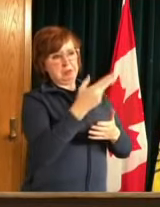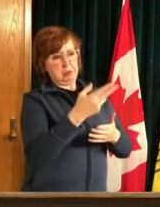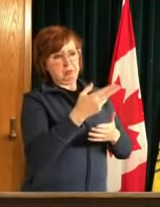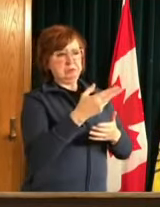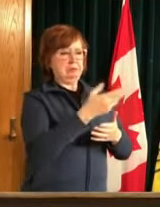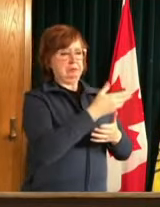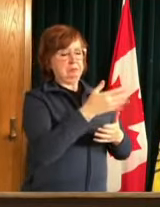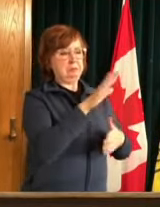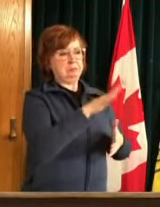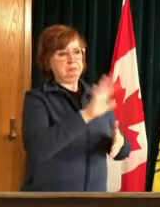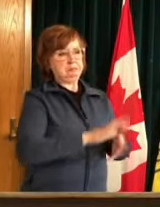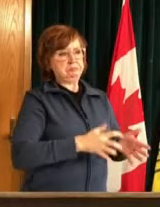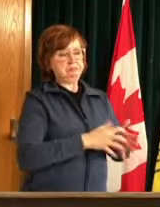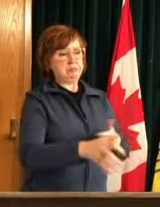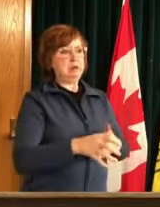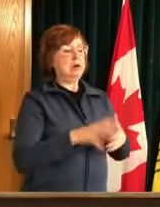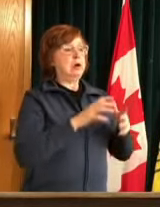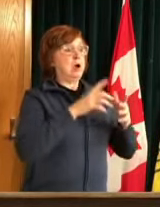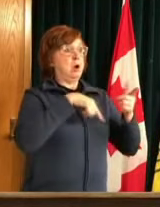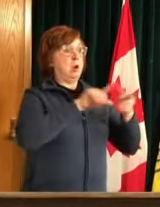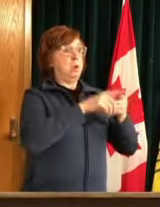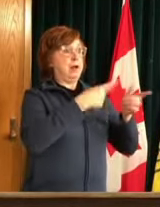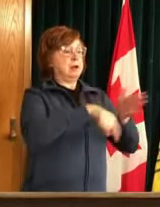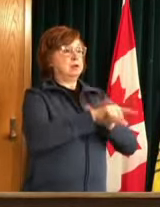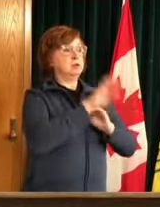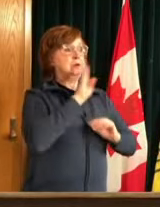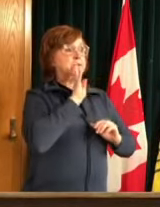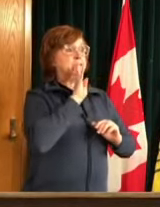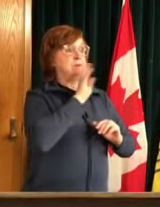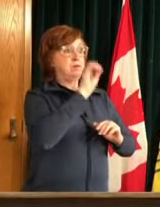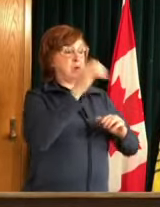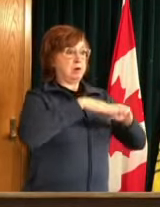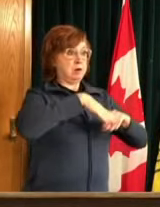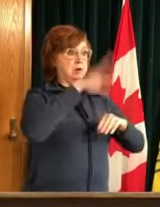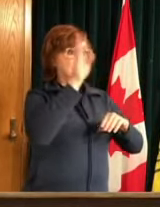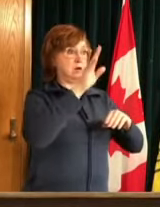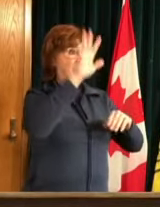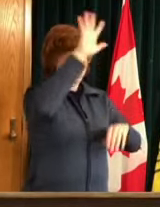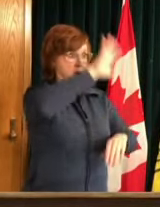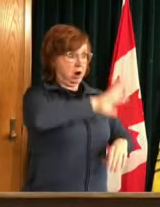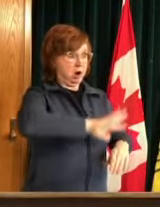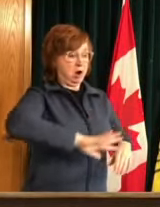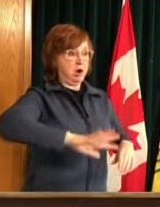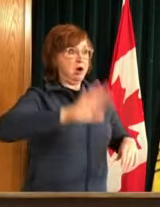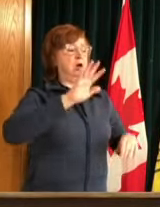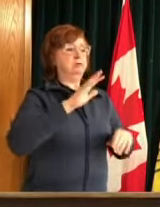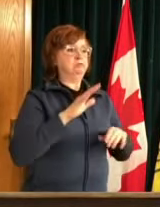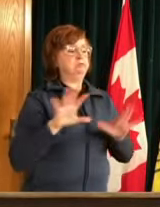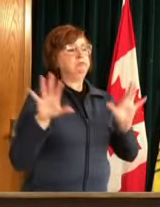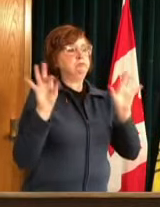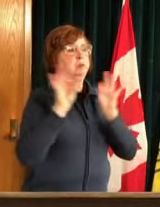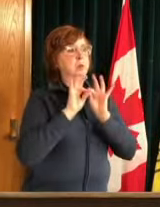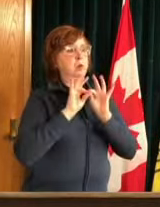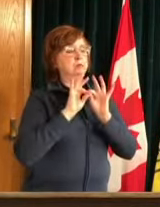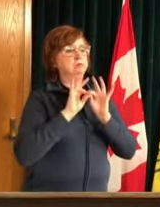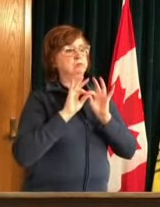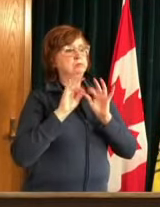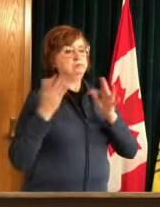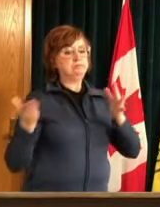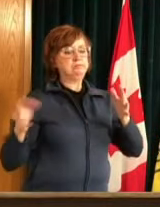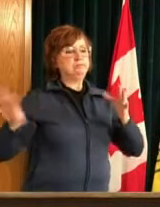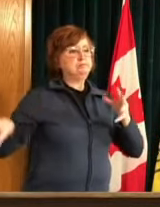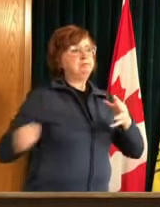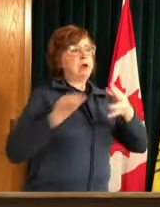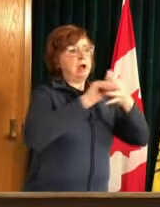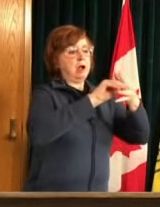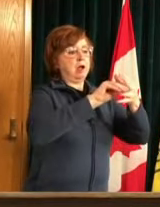province we're then going to prioritize all all police officers all remaining police officers and firefighters frontline healthcare